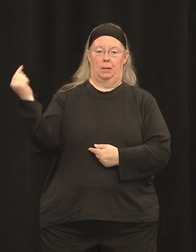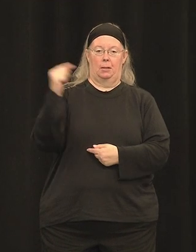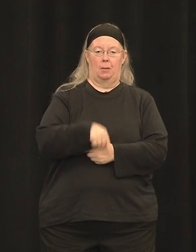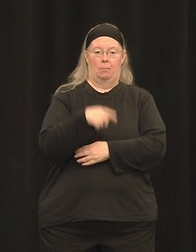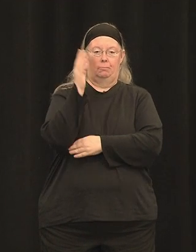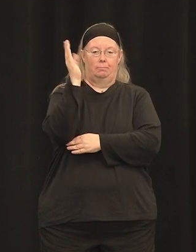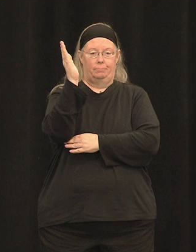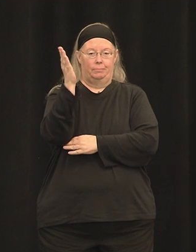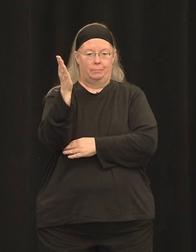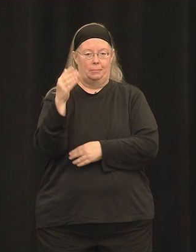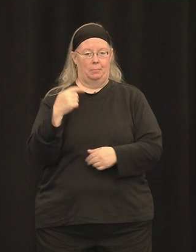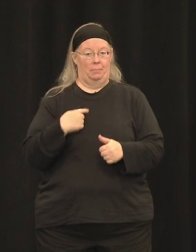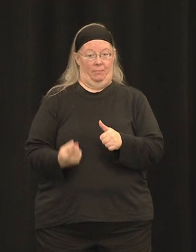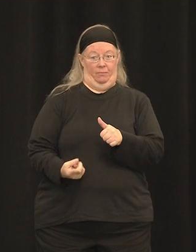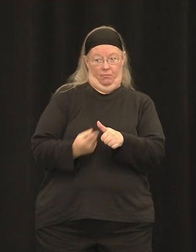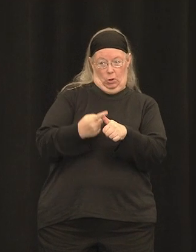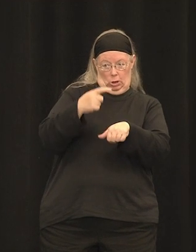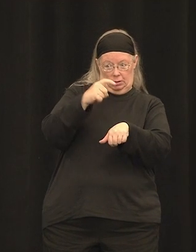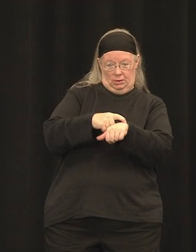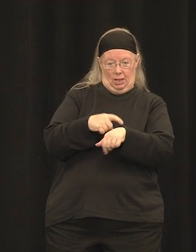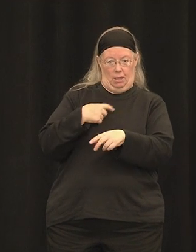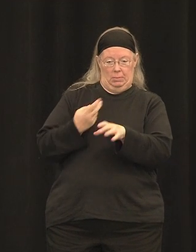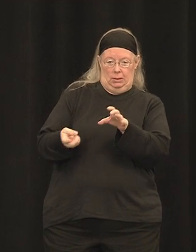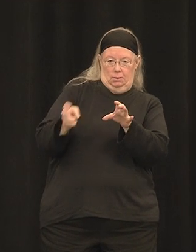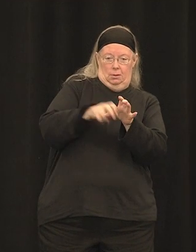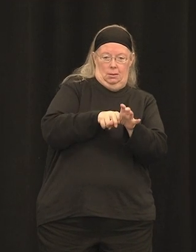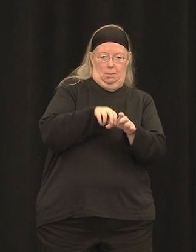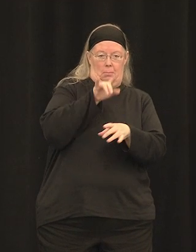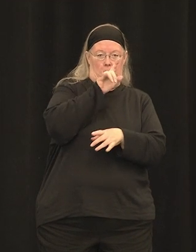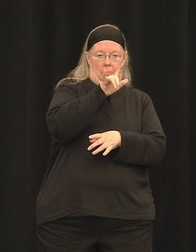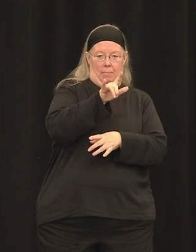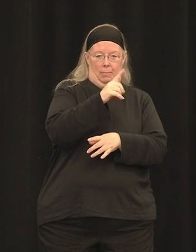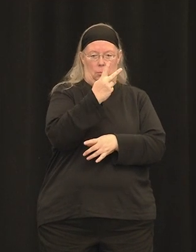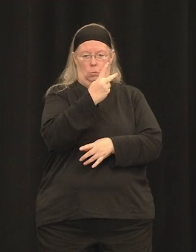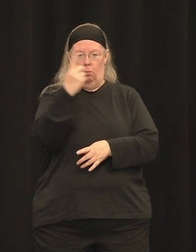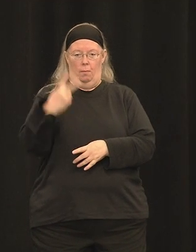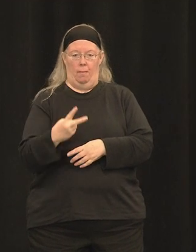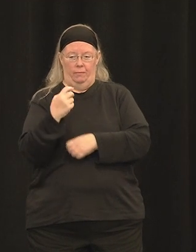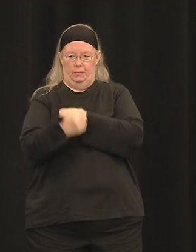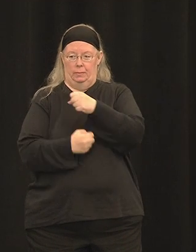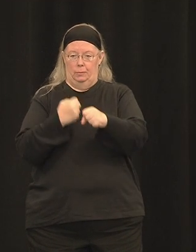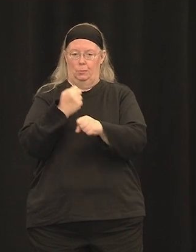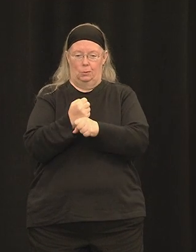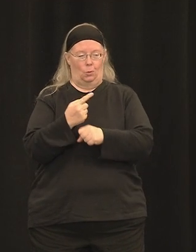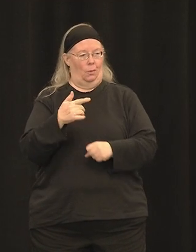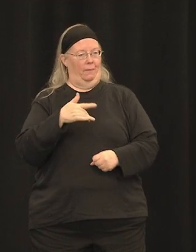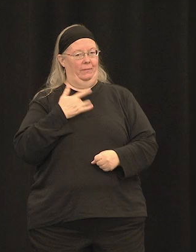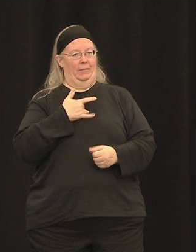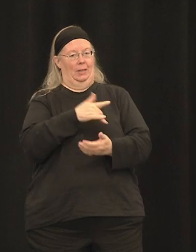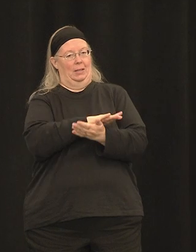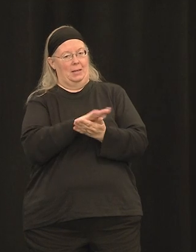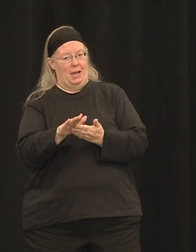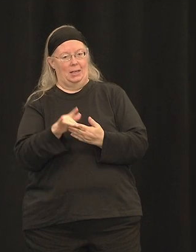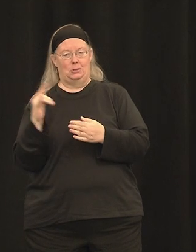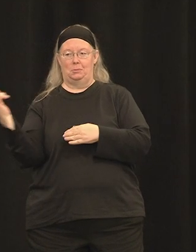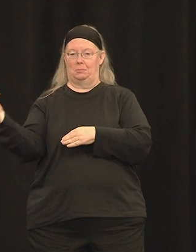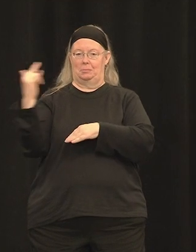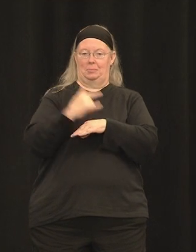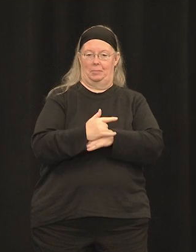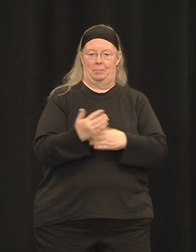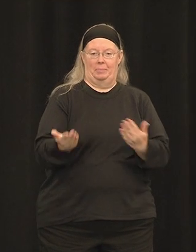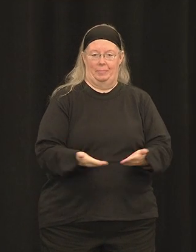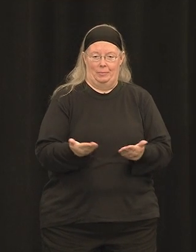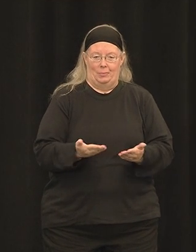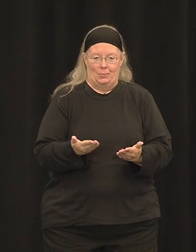a half years, so it's nice to get back in the saddle again and to interact with patients that motivate me so much and also to see some of